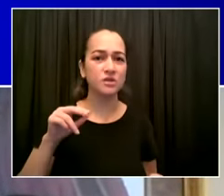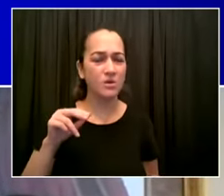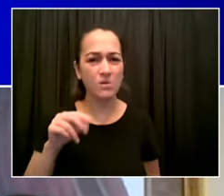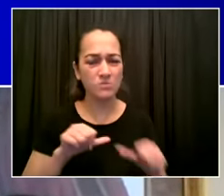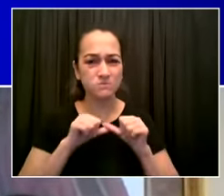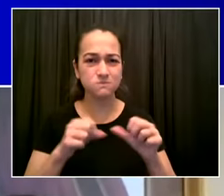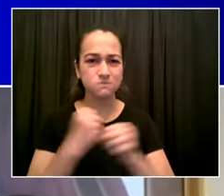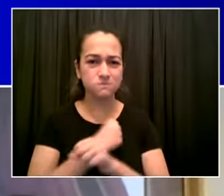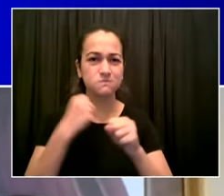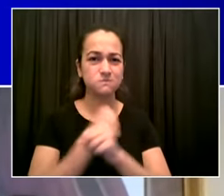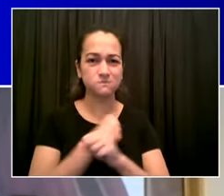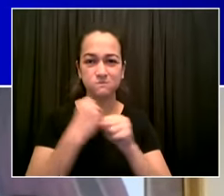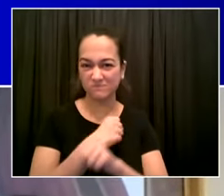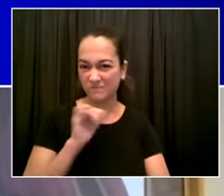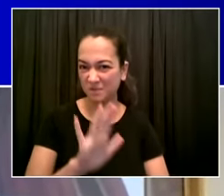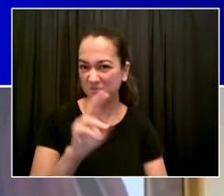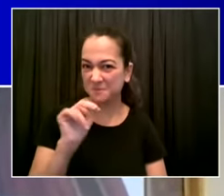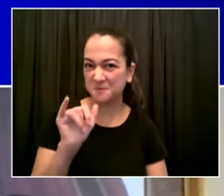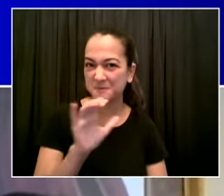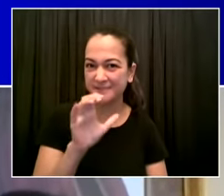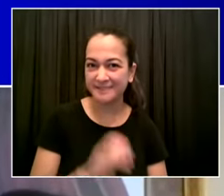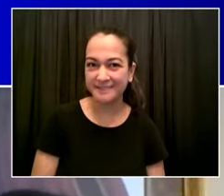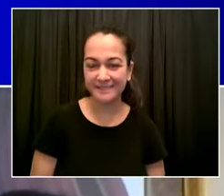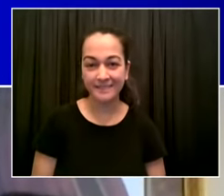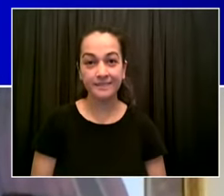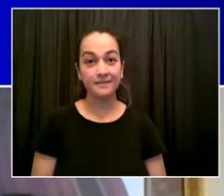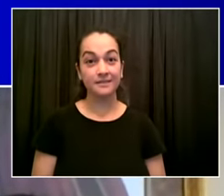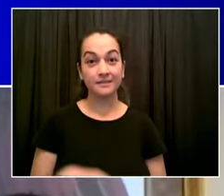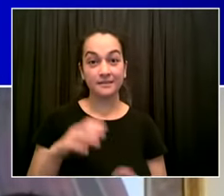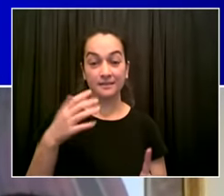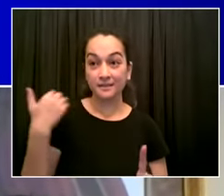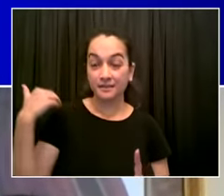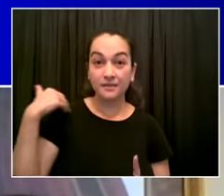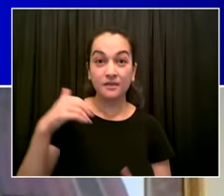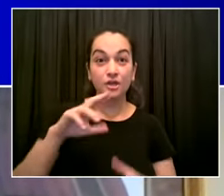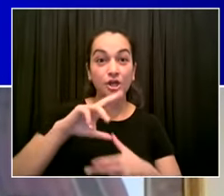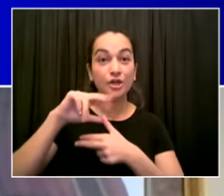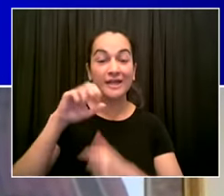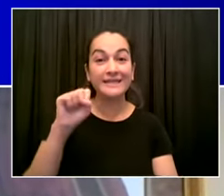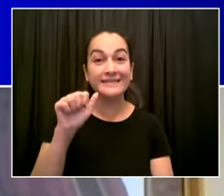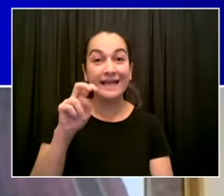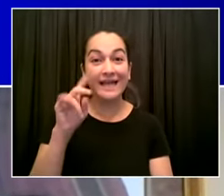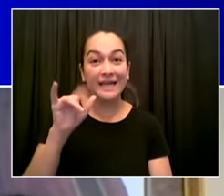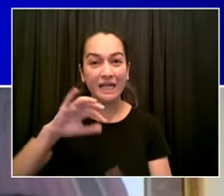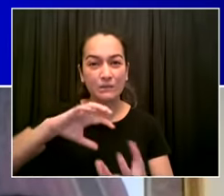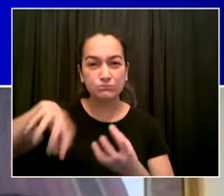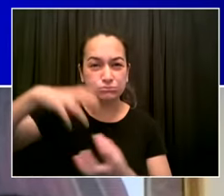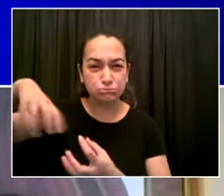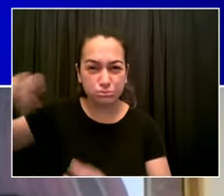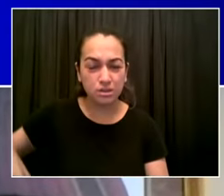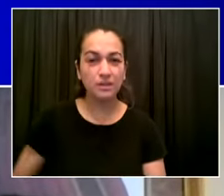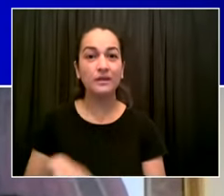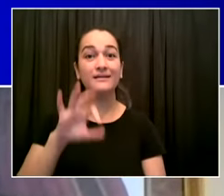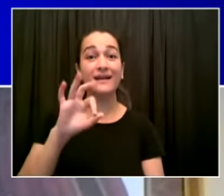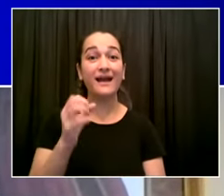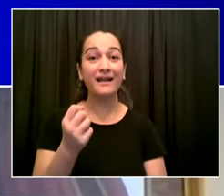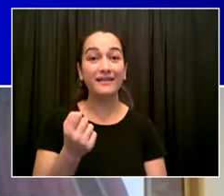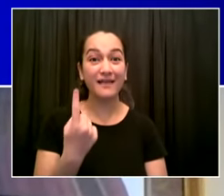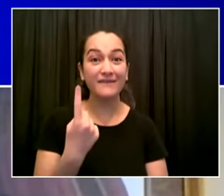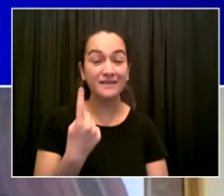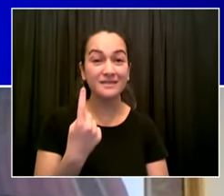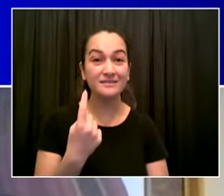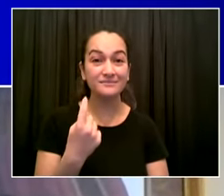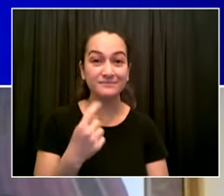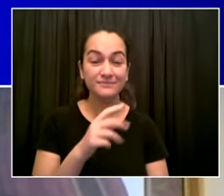after 9-11 new york was pulled together no one asked which party are you which borough you're from people just helped each other that's the